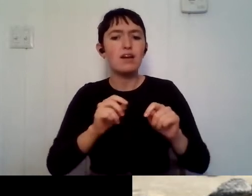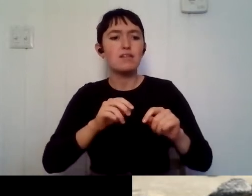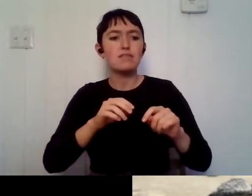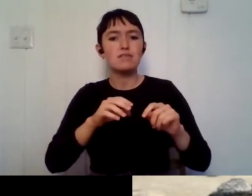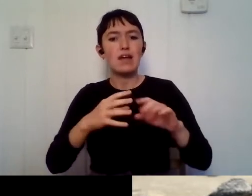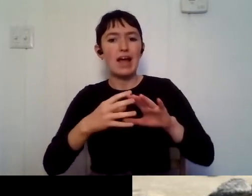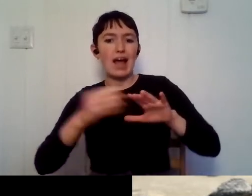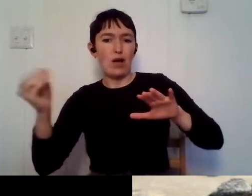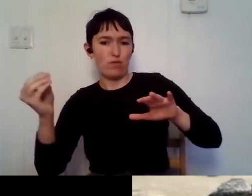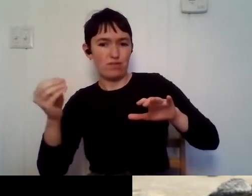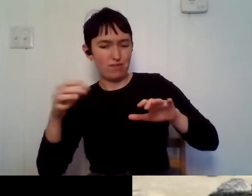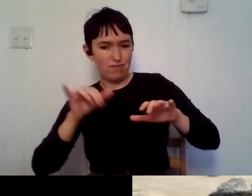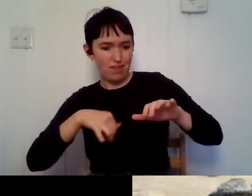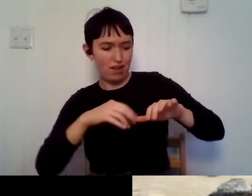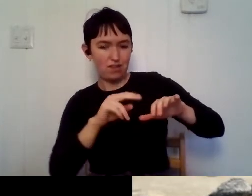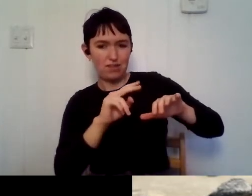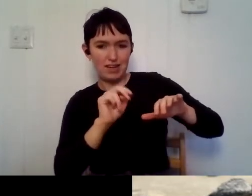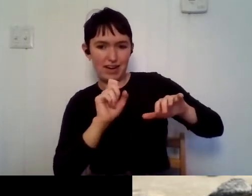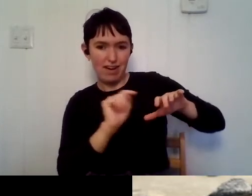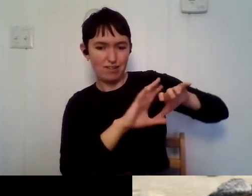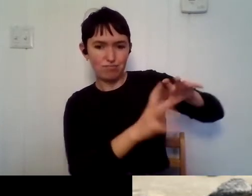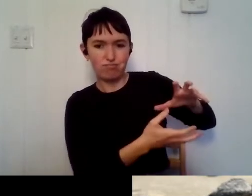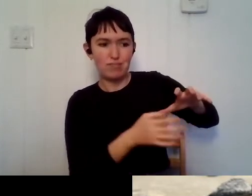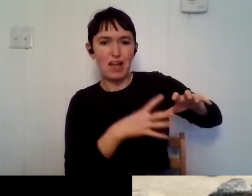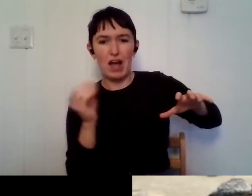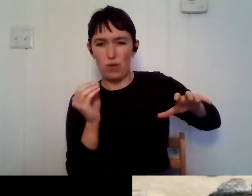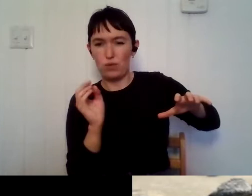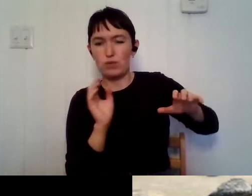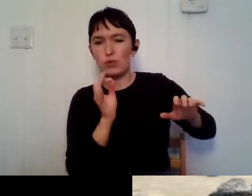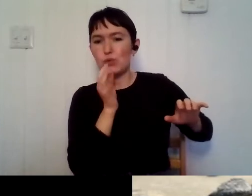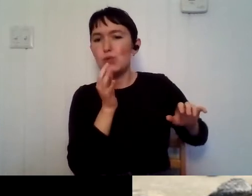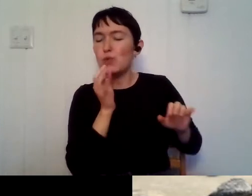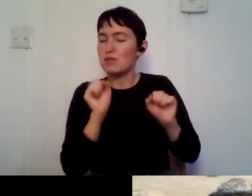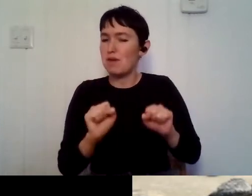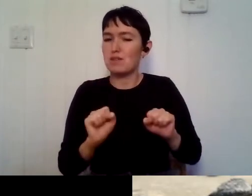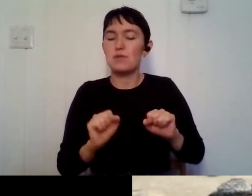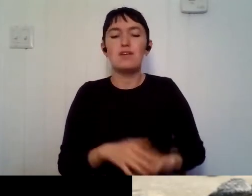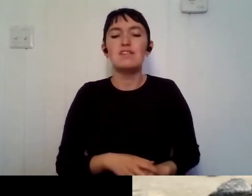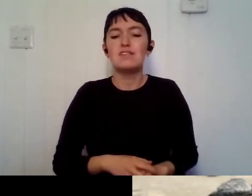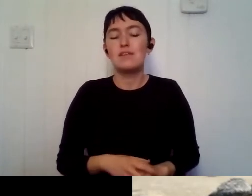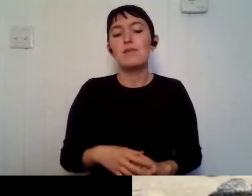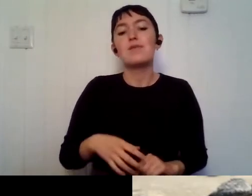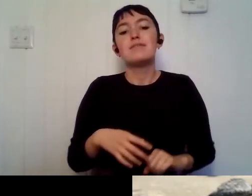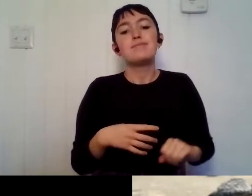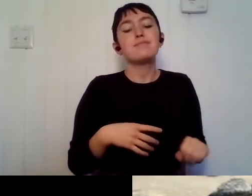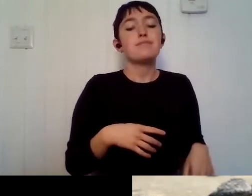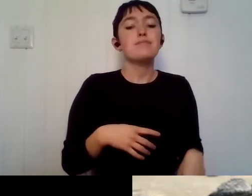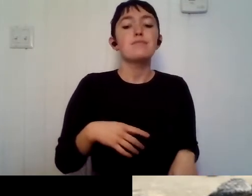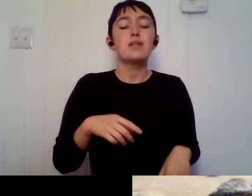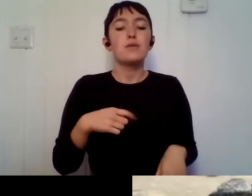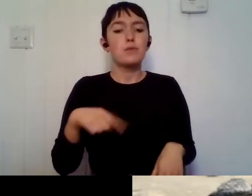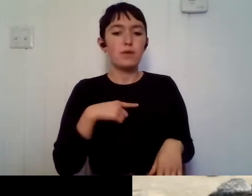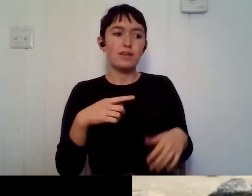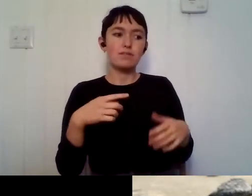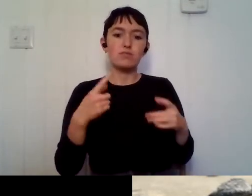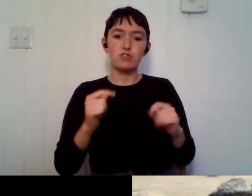actually have like a covering, um, on the ledge so they can actually go up and like hide, um, and like